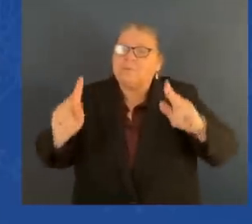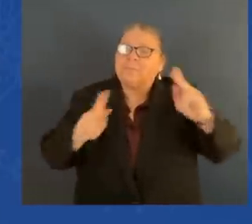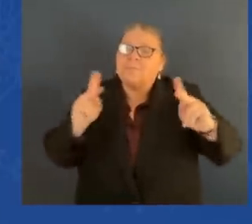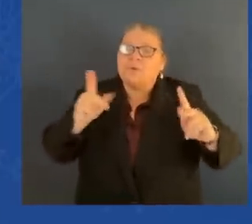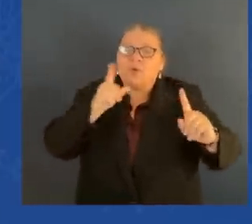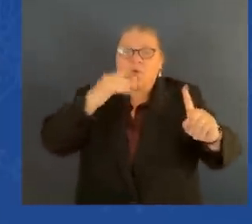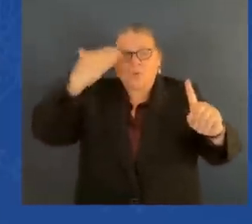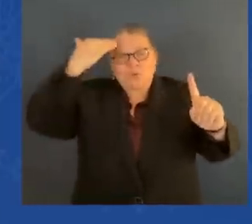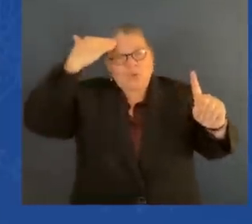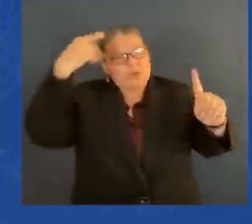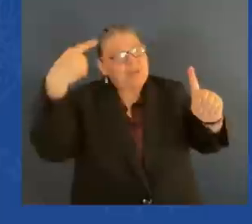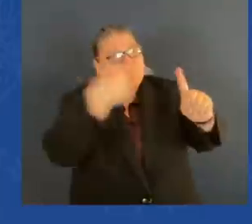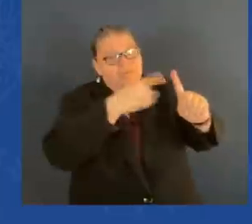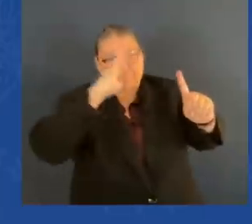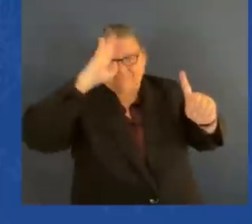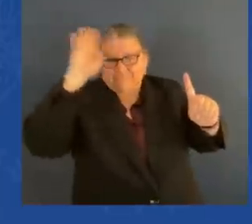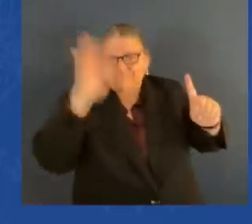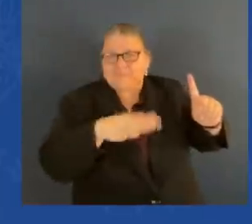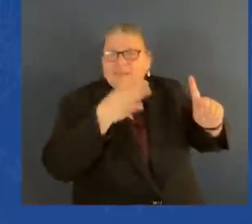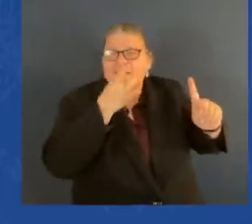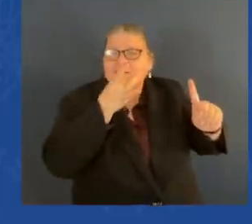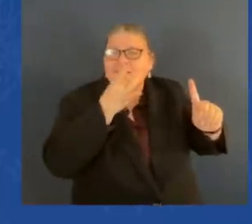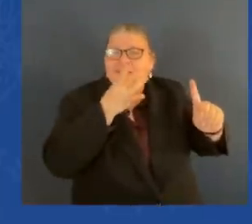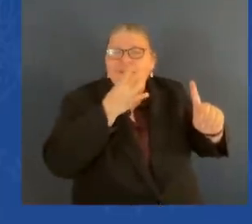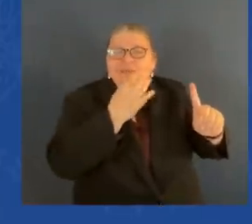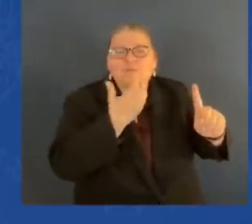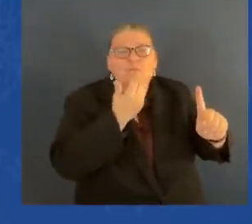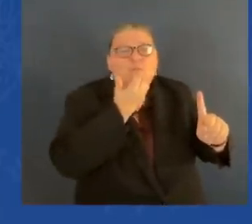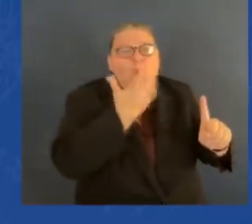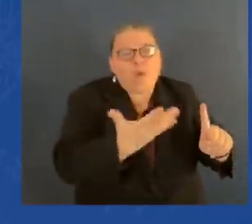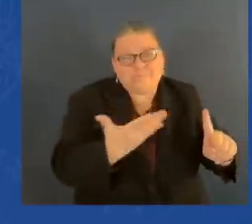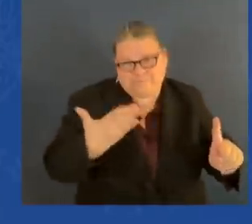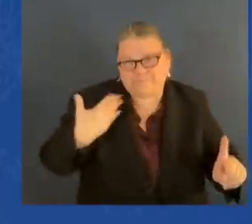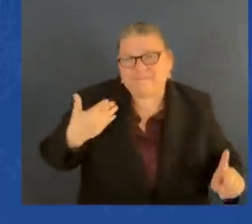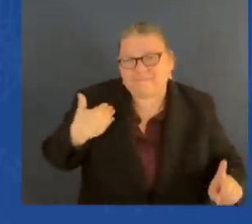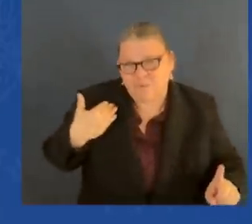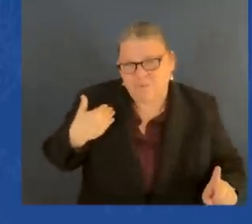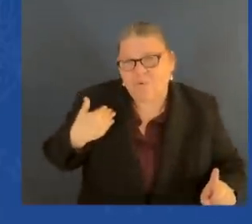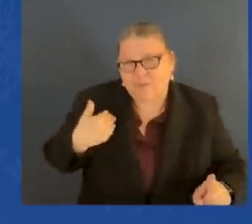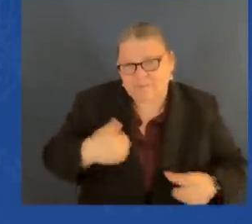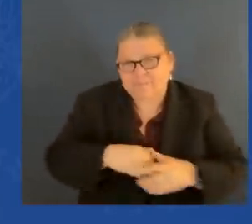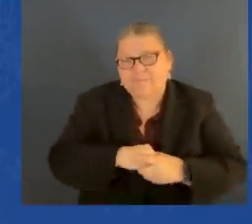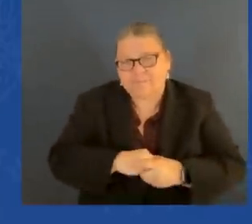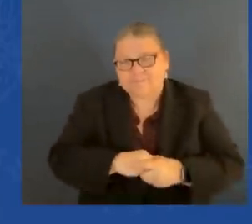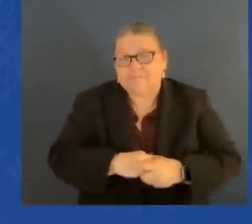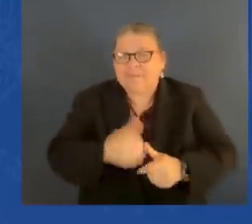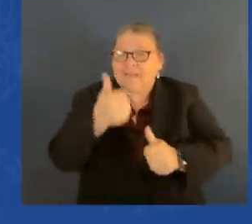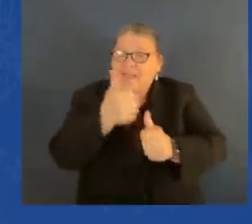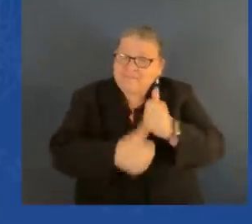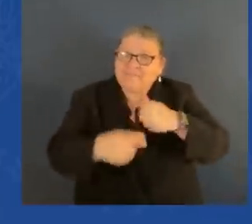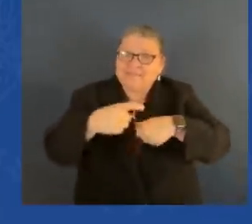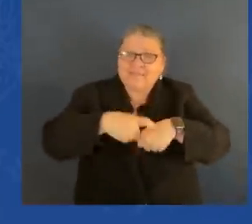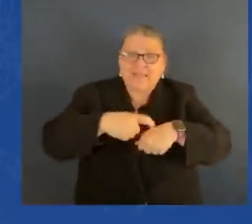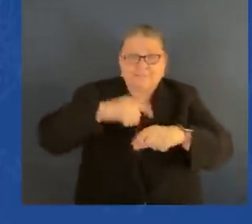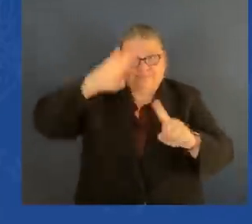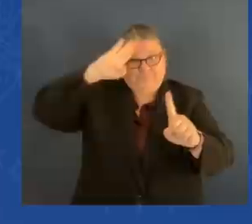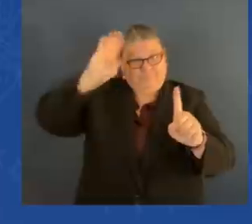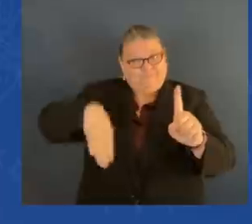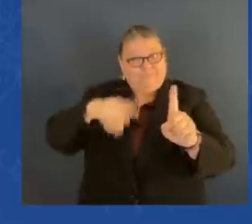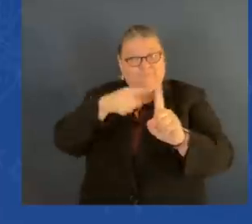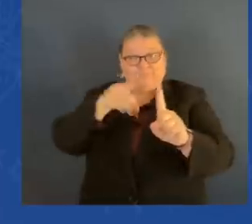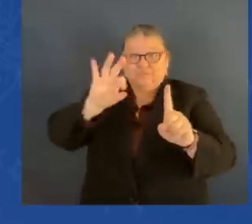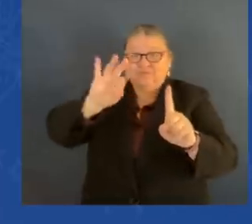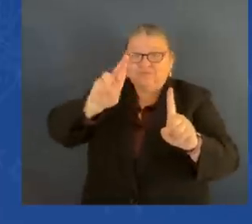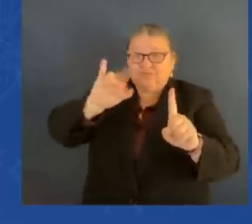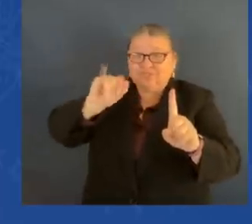at every inflection point, Fritz and Joan, I apologize, we say in the Senate for the, you know, point of personal privilege